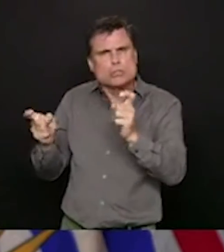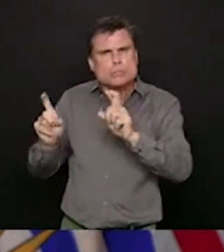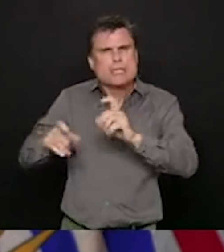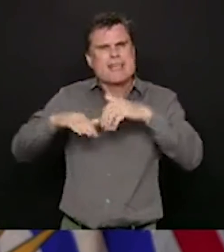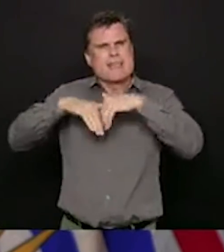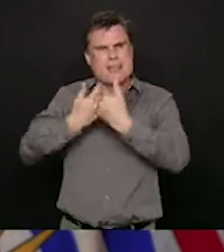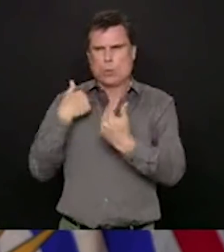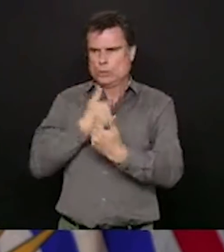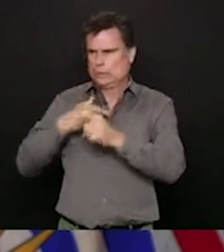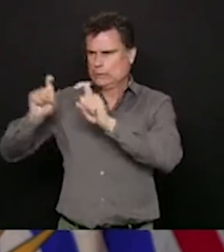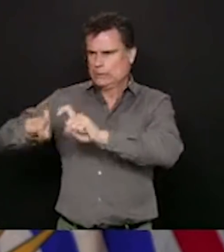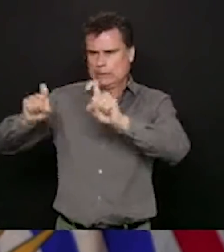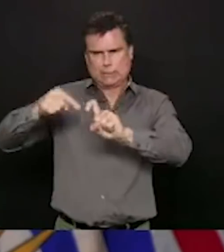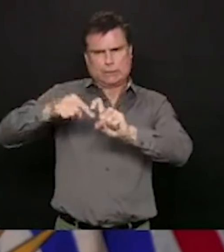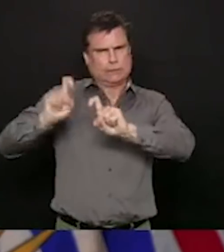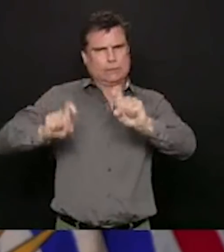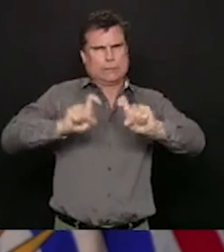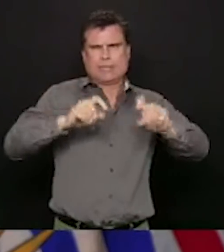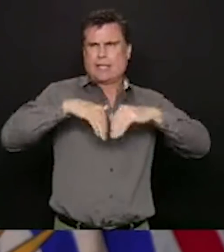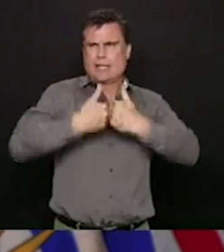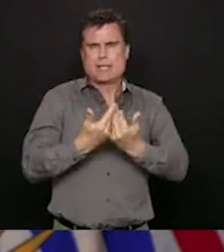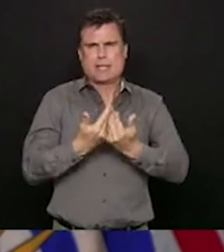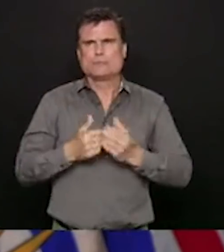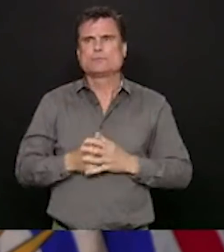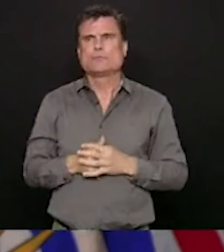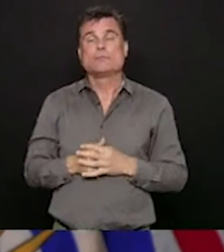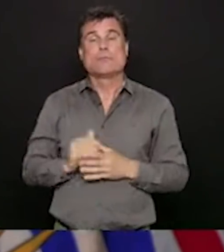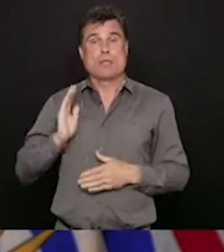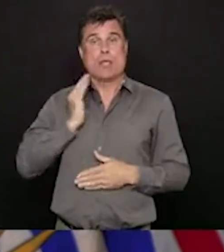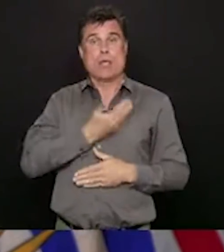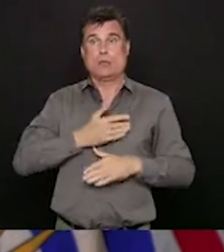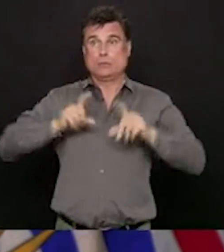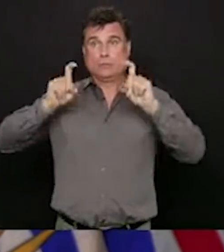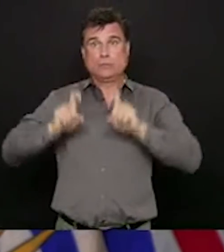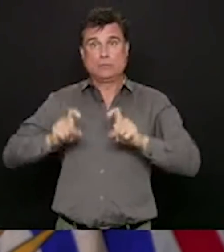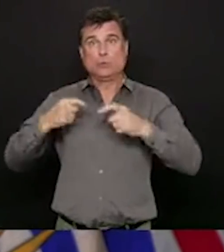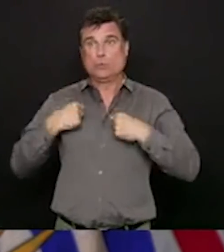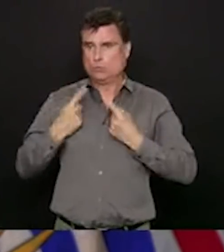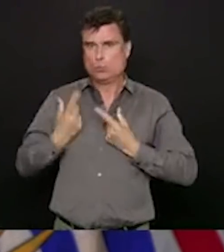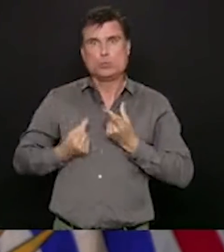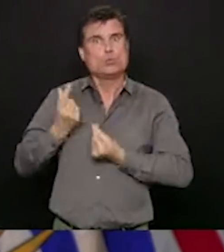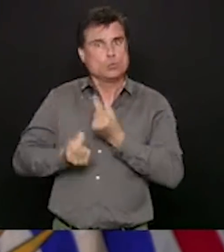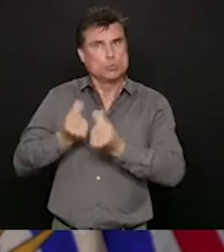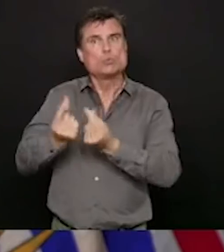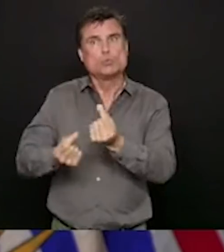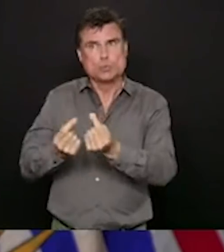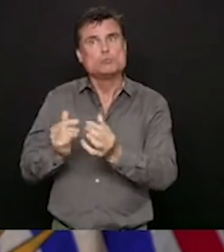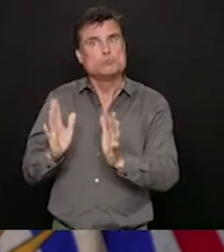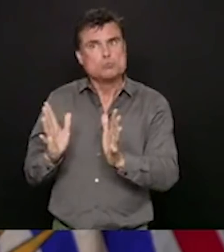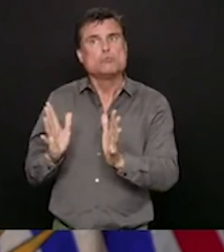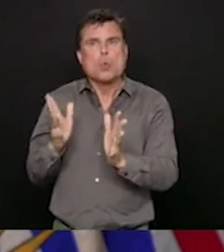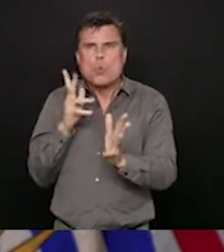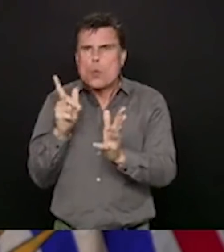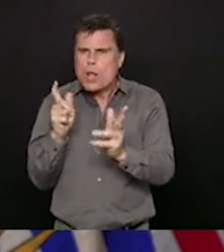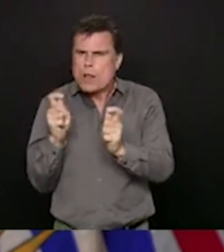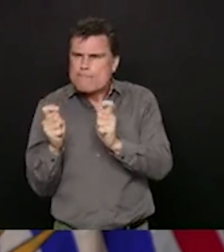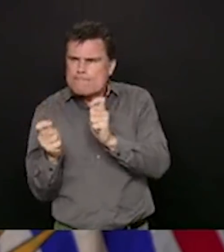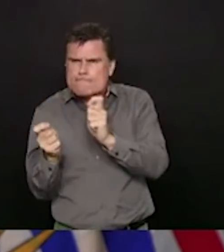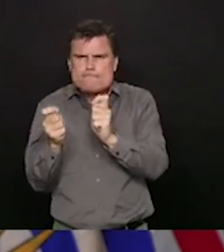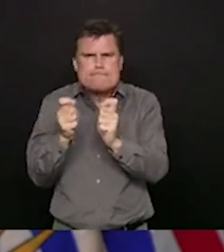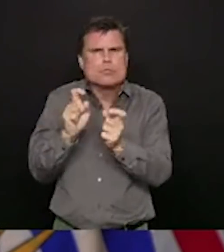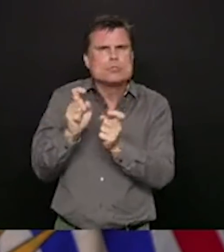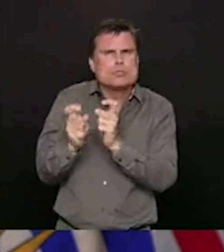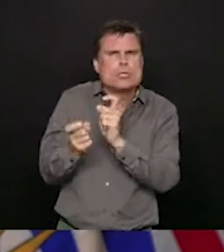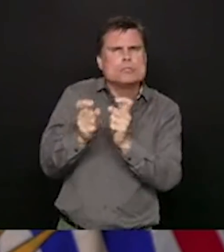testing strategy will continue to evolve. Right now, as we've talked about, testing is available to anybody in our